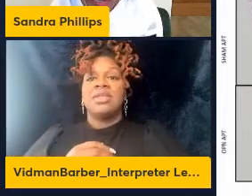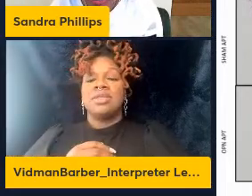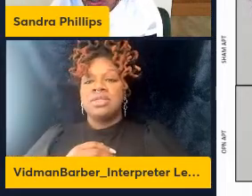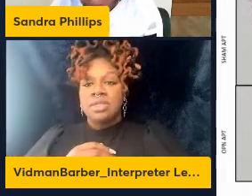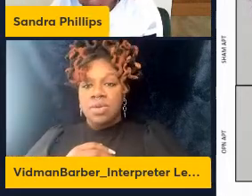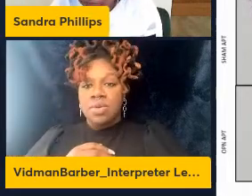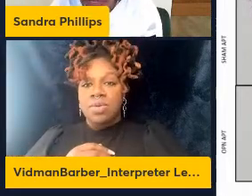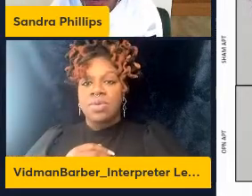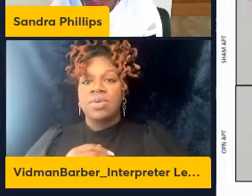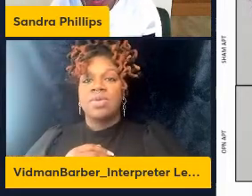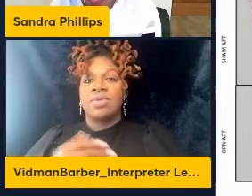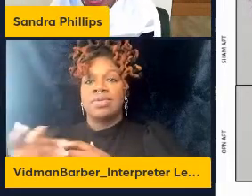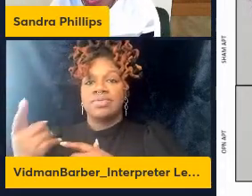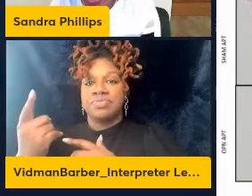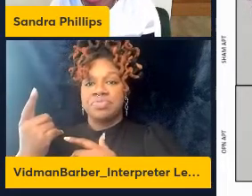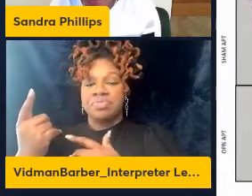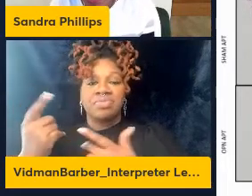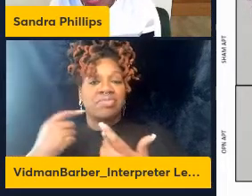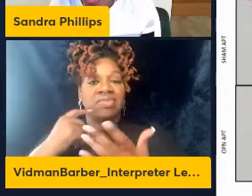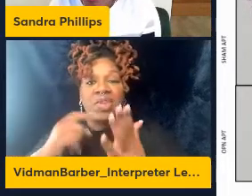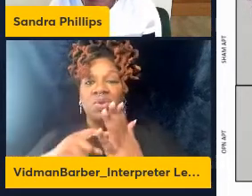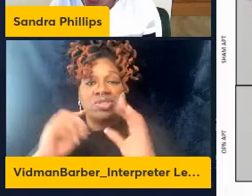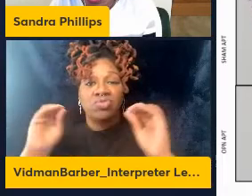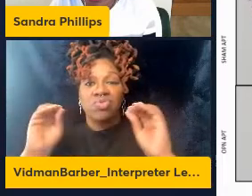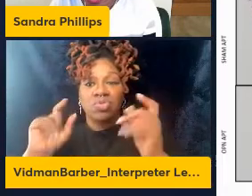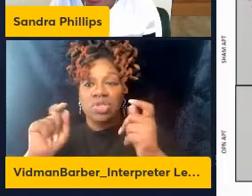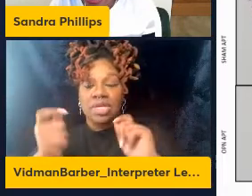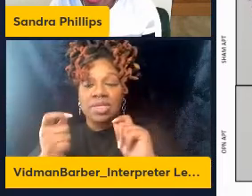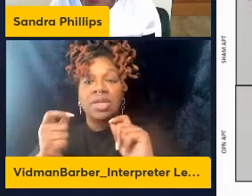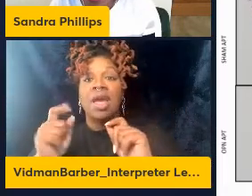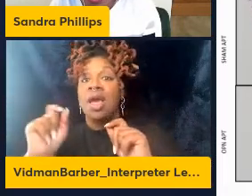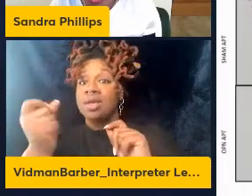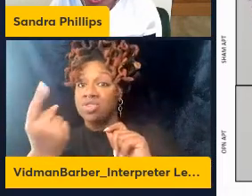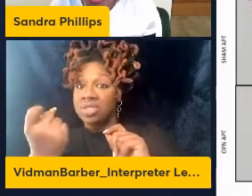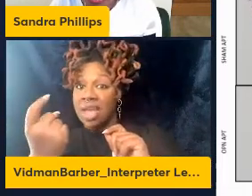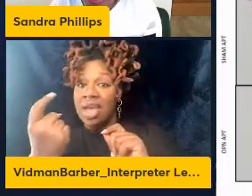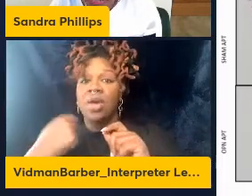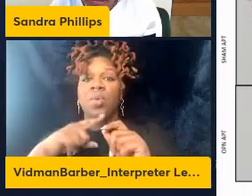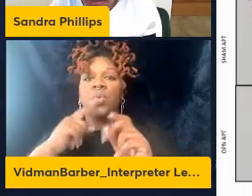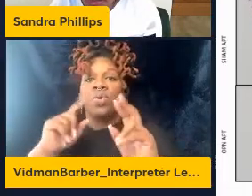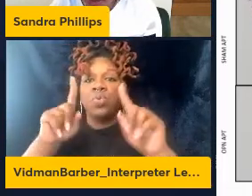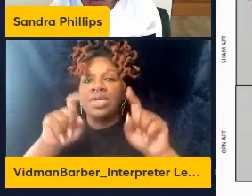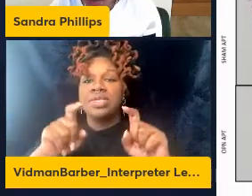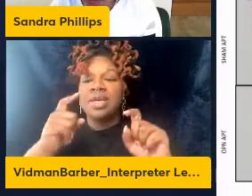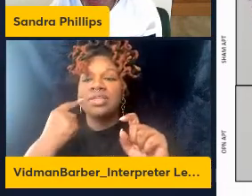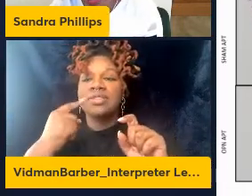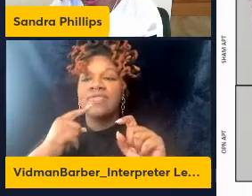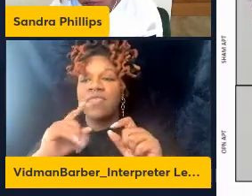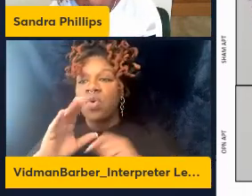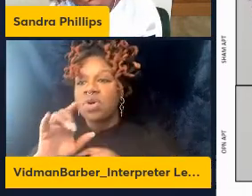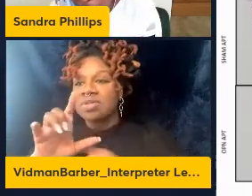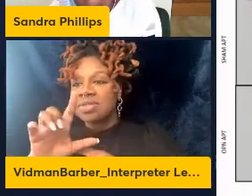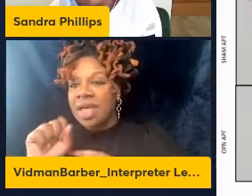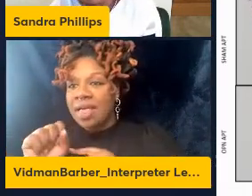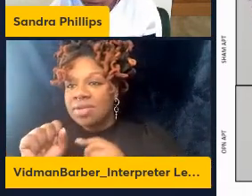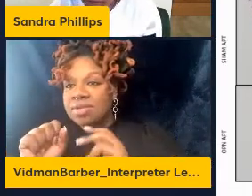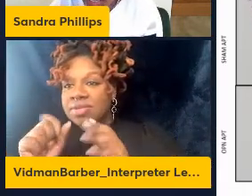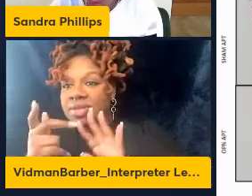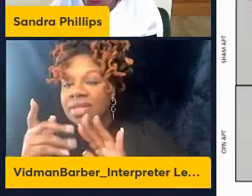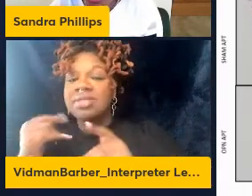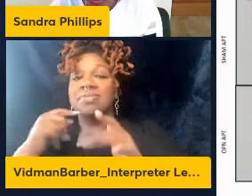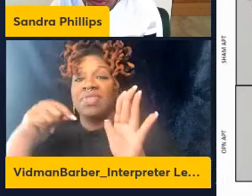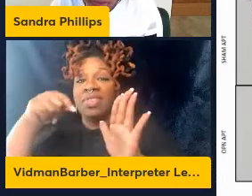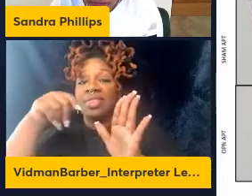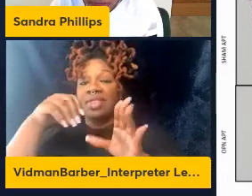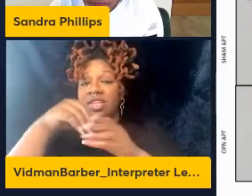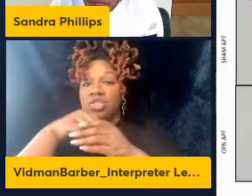staining didn't show any changes. However, when we assessed for cell death by performing a tunnel assay,